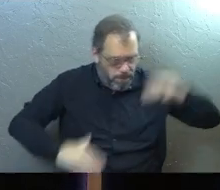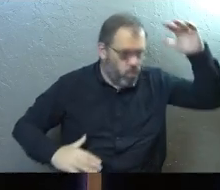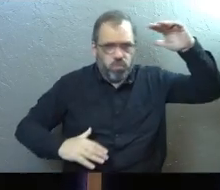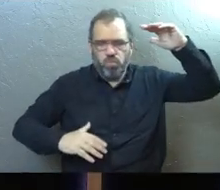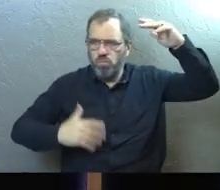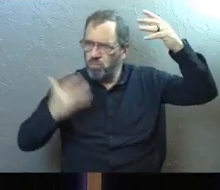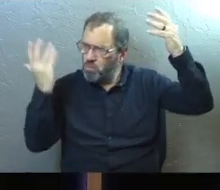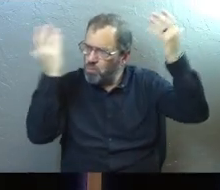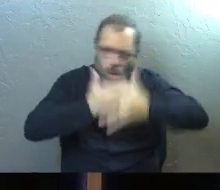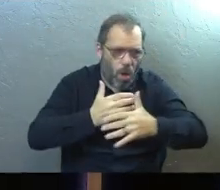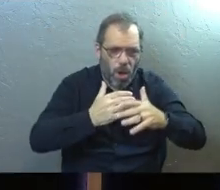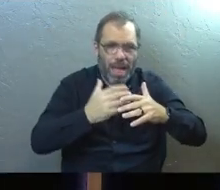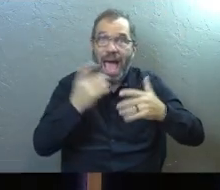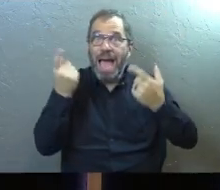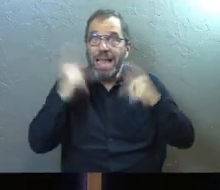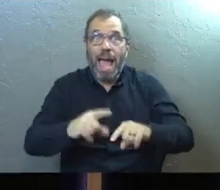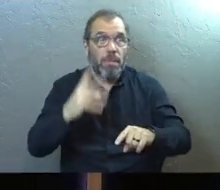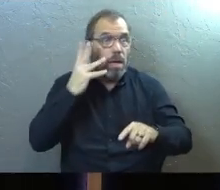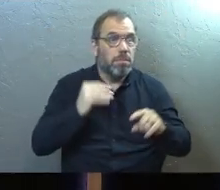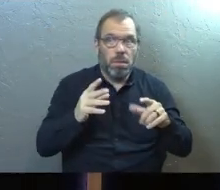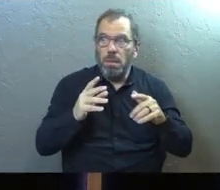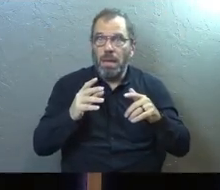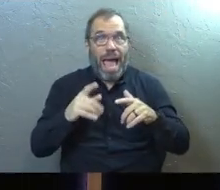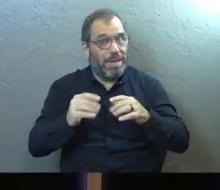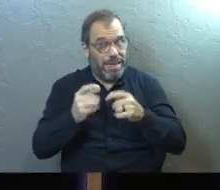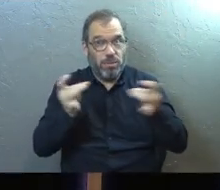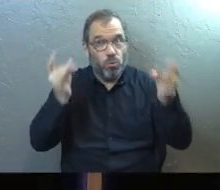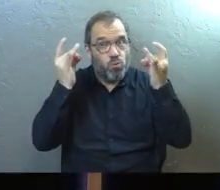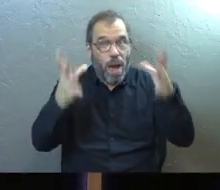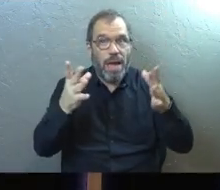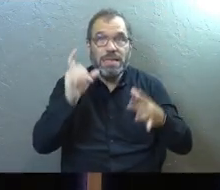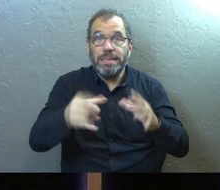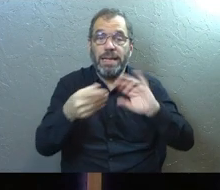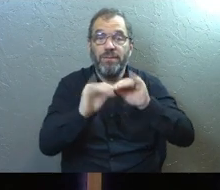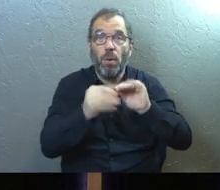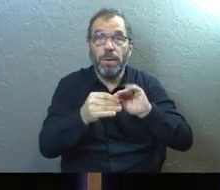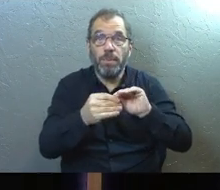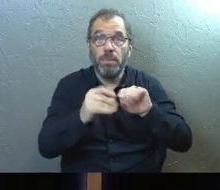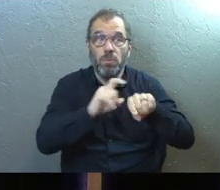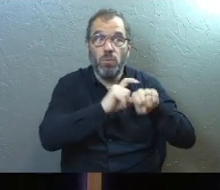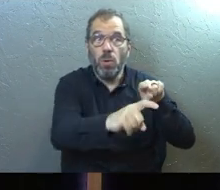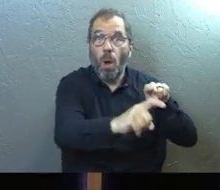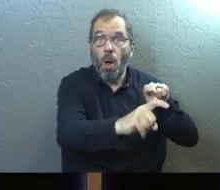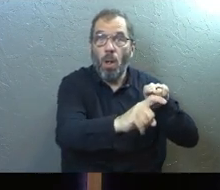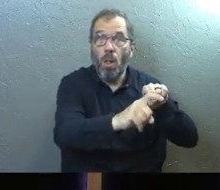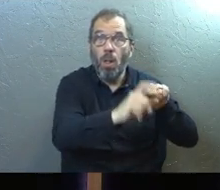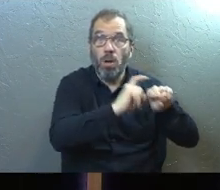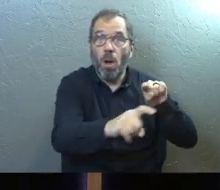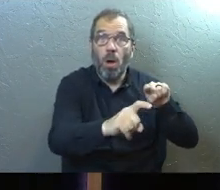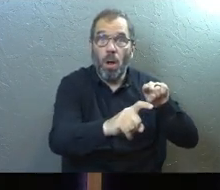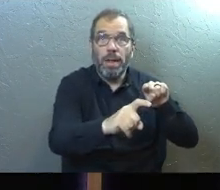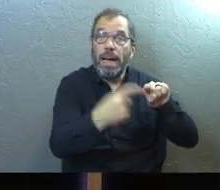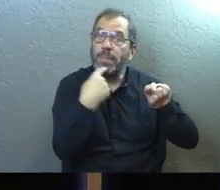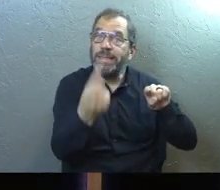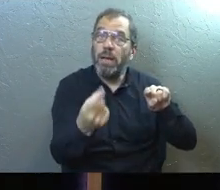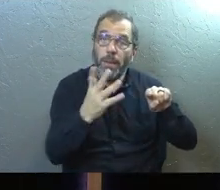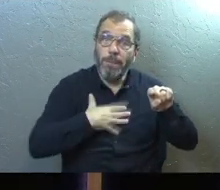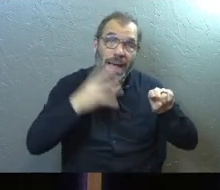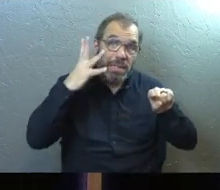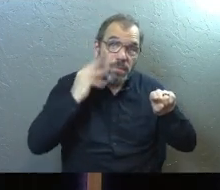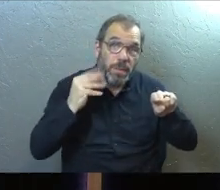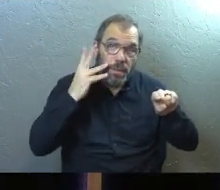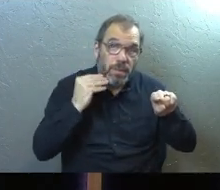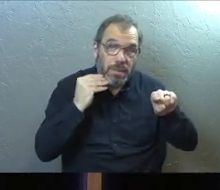dark. And when that moment happens and it's a crisis moment, you need a number to call. And I can just tell you from